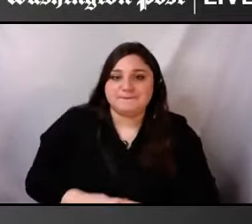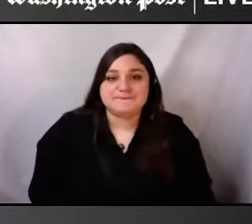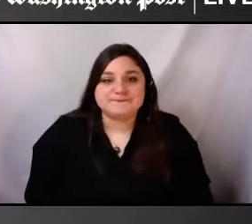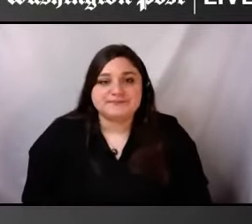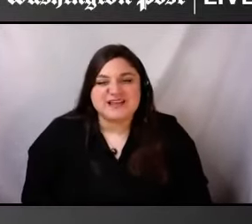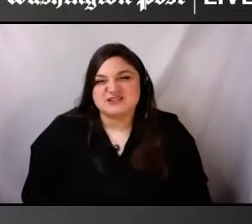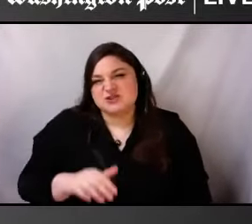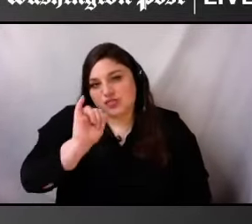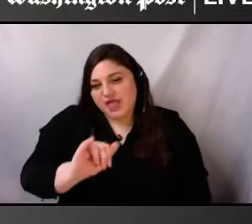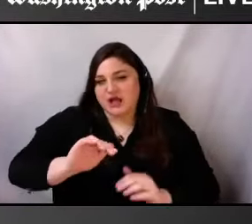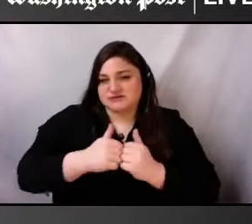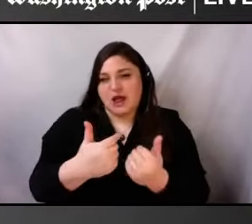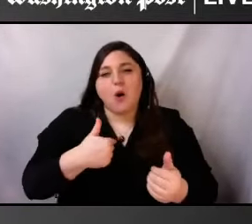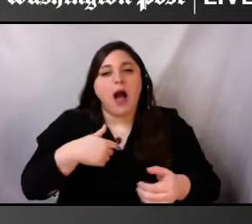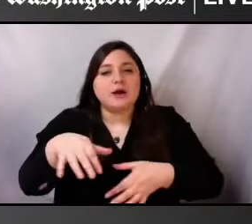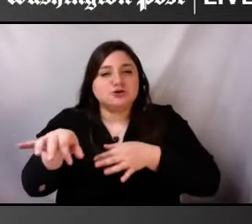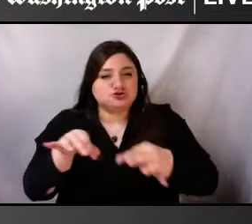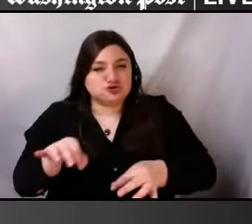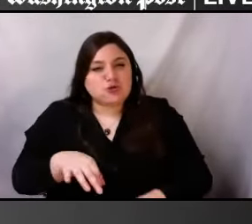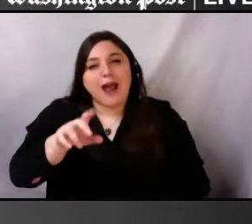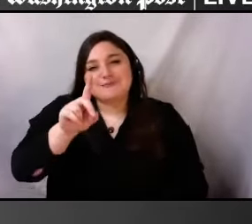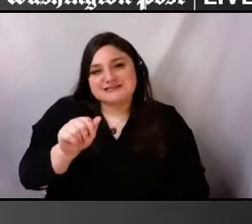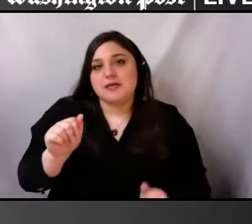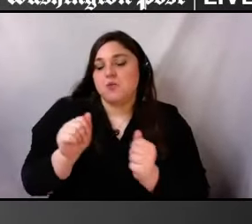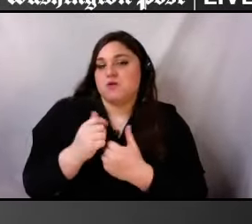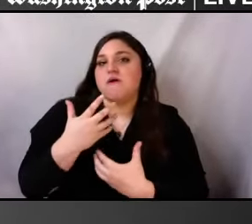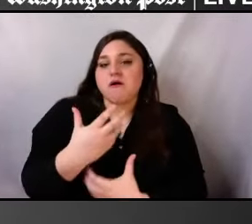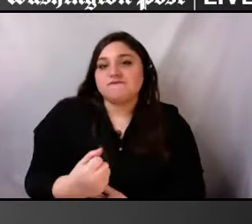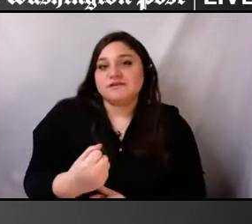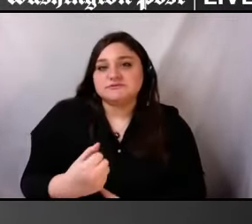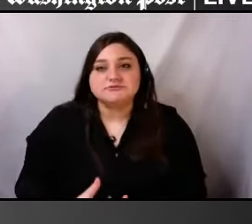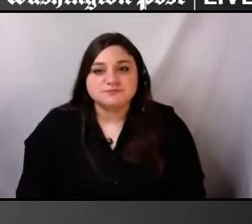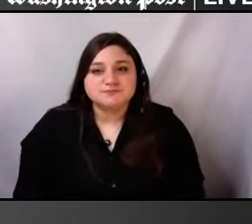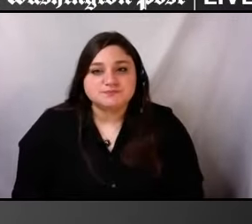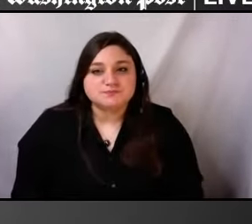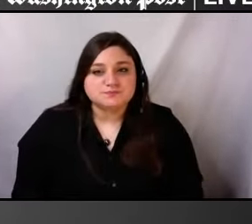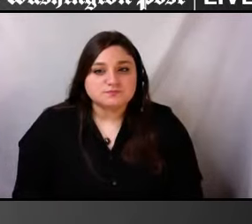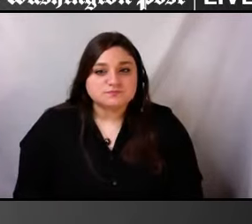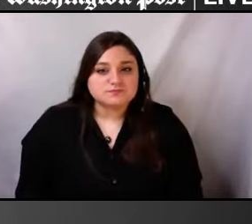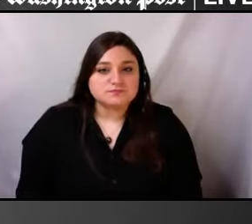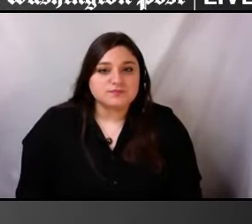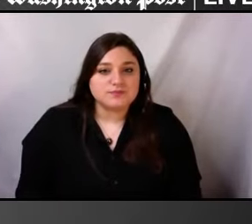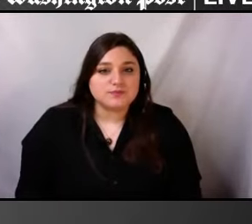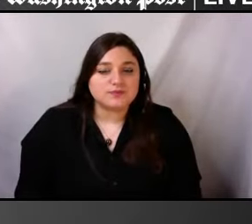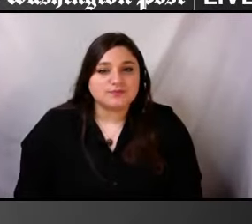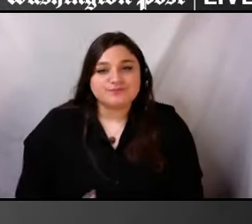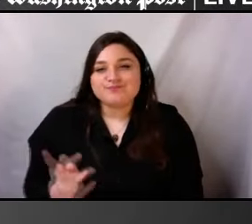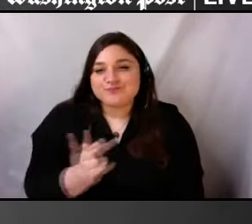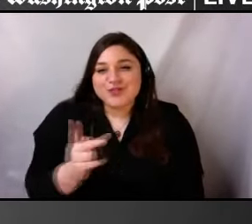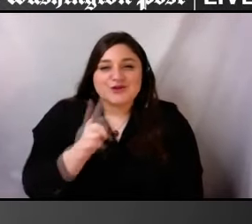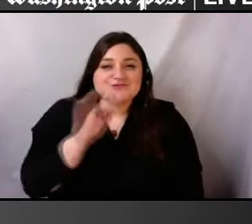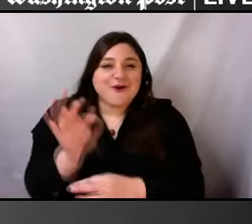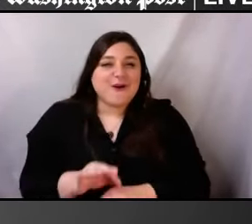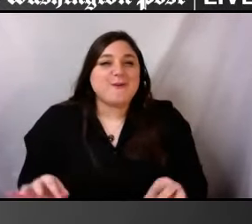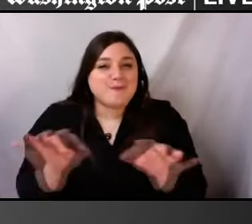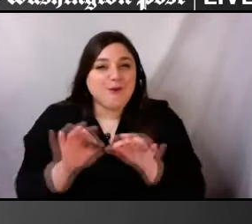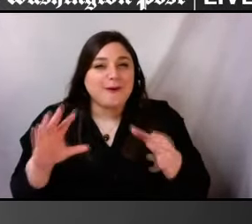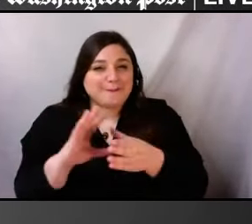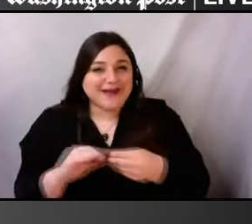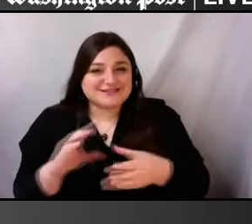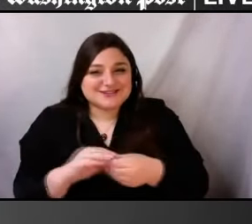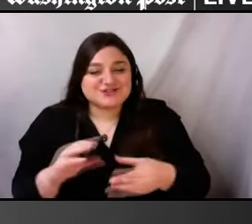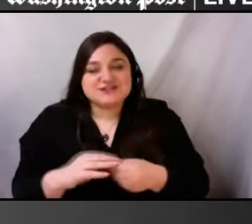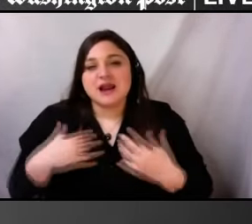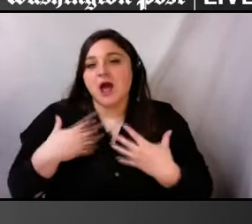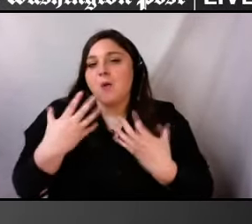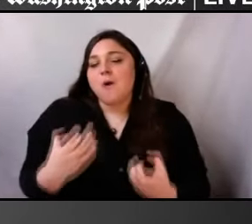a confident capacity. Those are both such important messages. And I just wanted to say that I've worked both as a